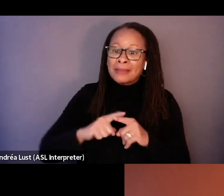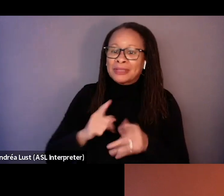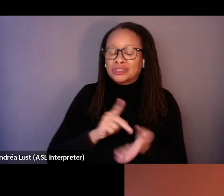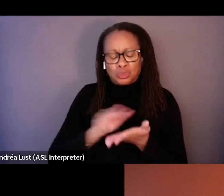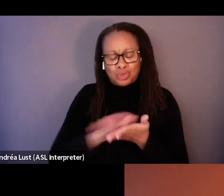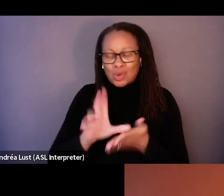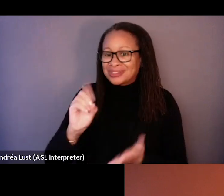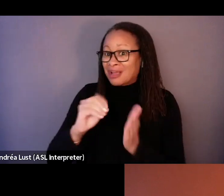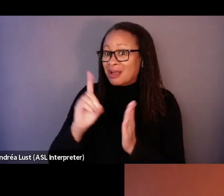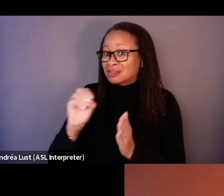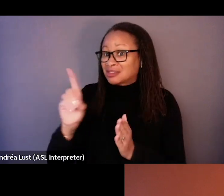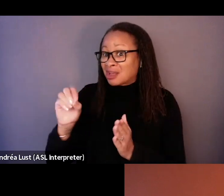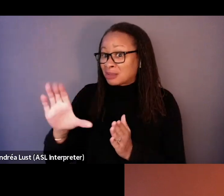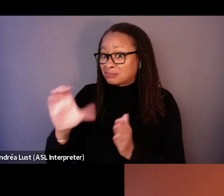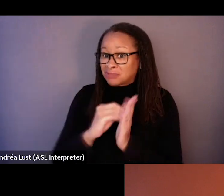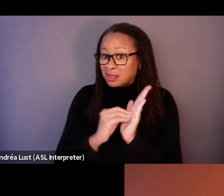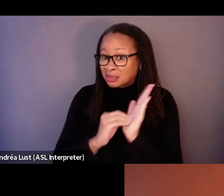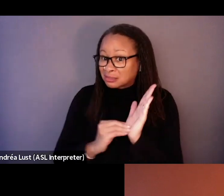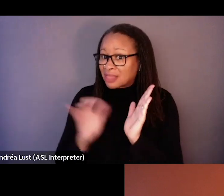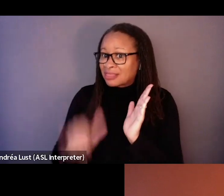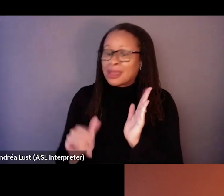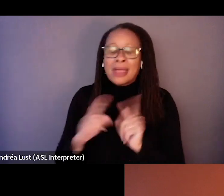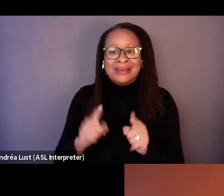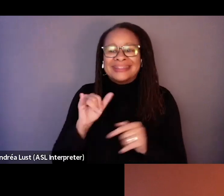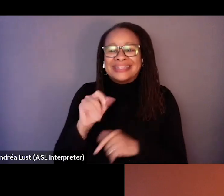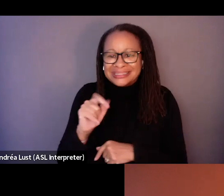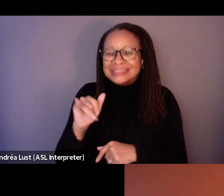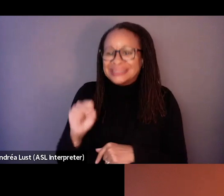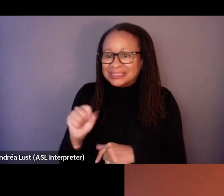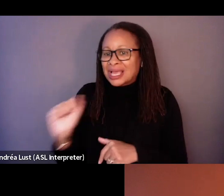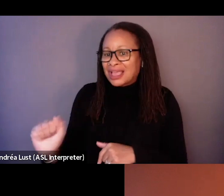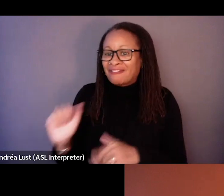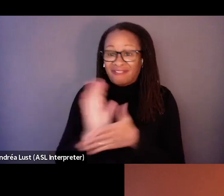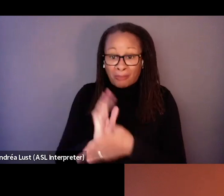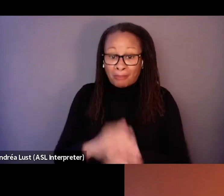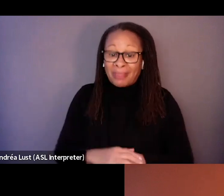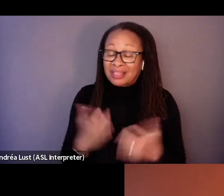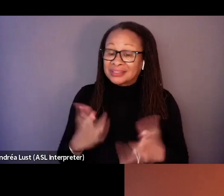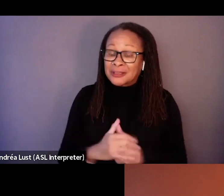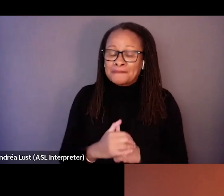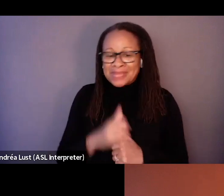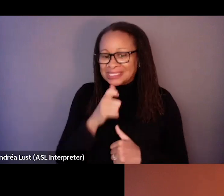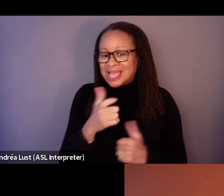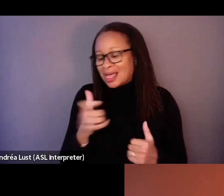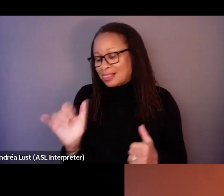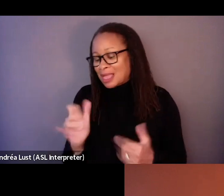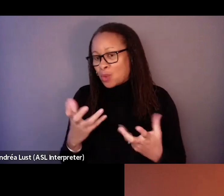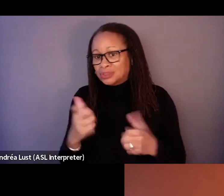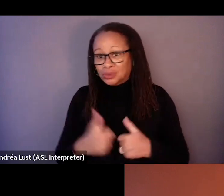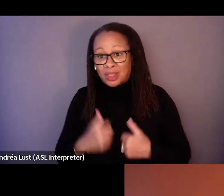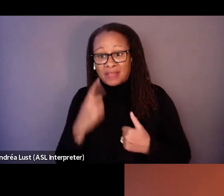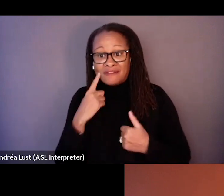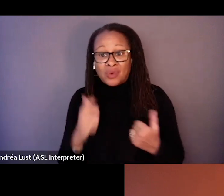documentation, but it is a film. It is a film. It's not like, you know, I wanted to leave for a second from anyone